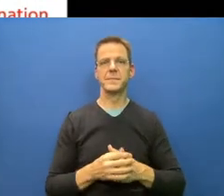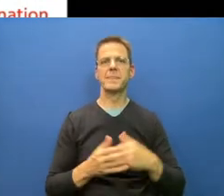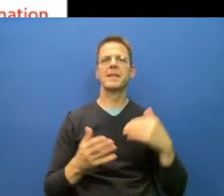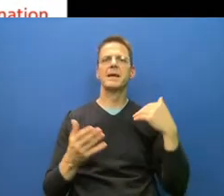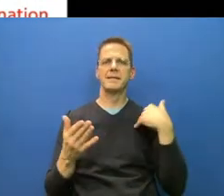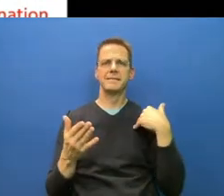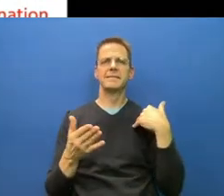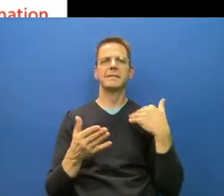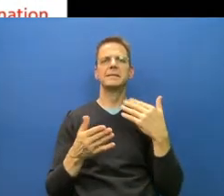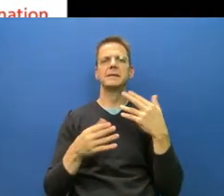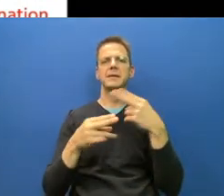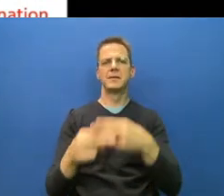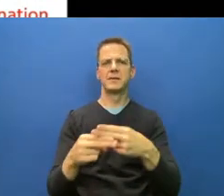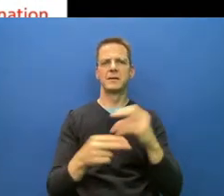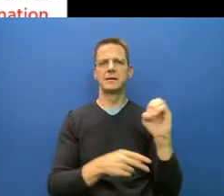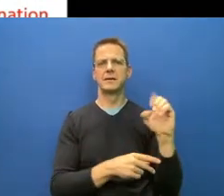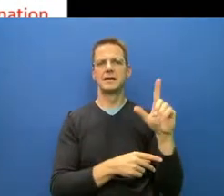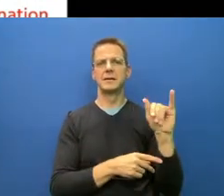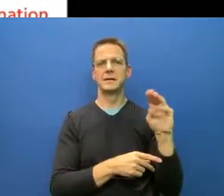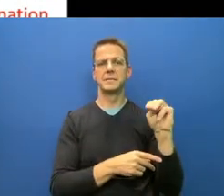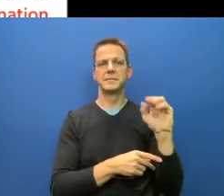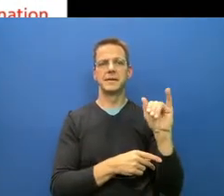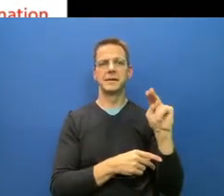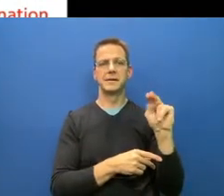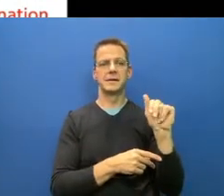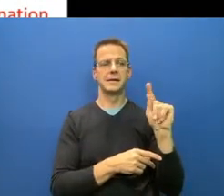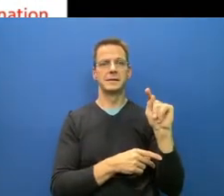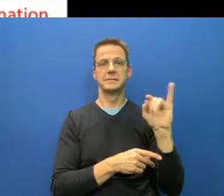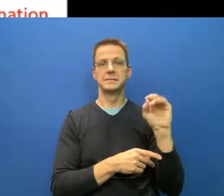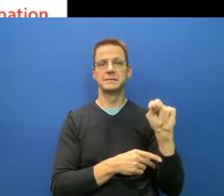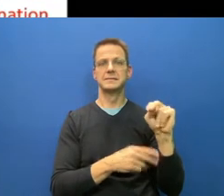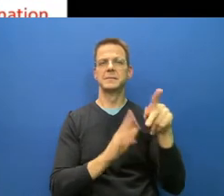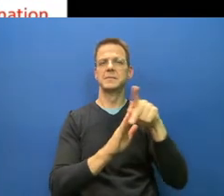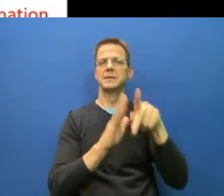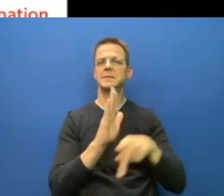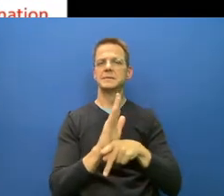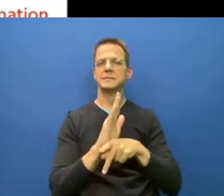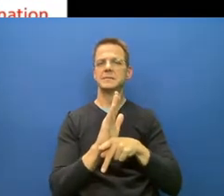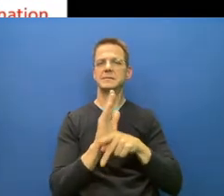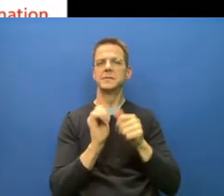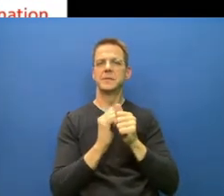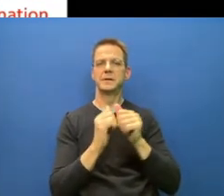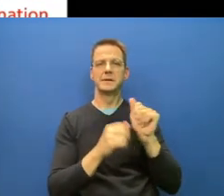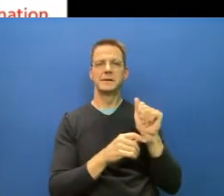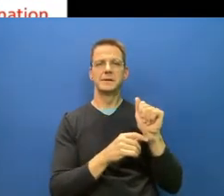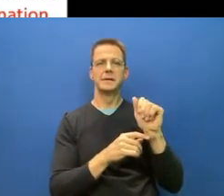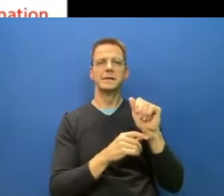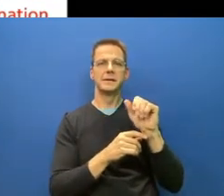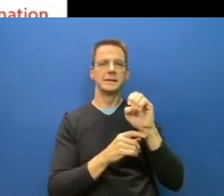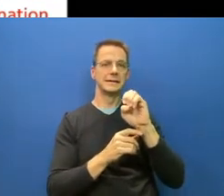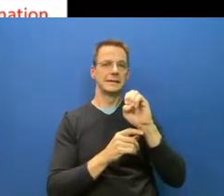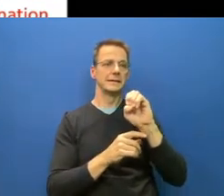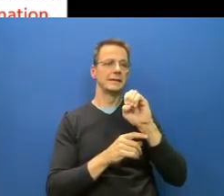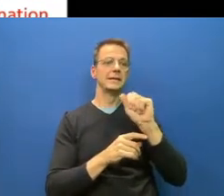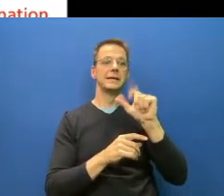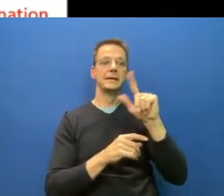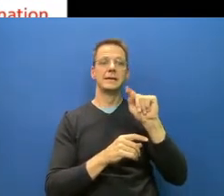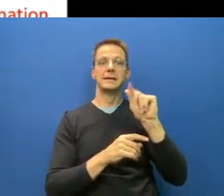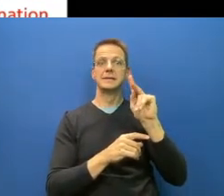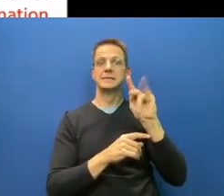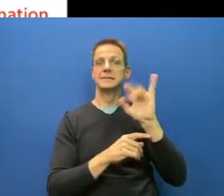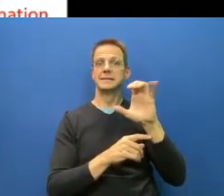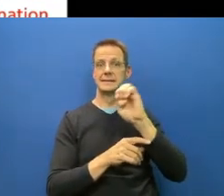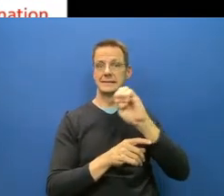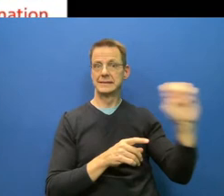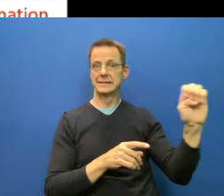here in Canada, have two, four jurisdictions have elimination policy, and it's Atlantic Canada provinces. So they are colorful